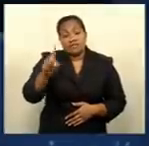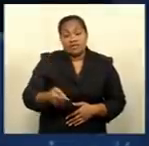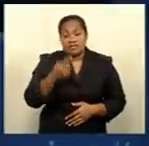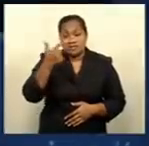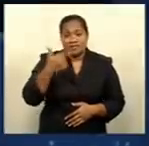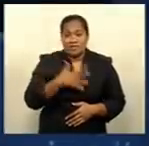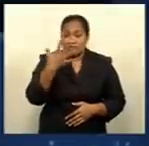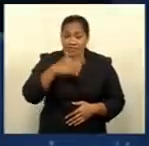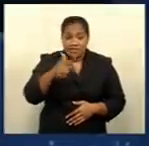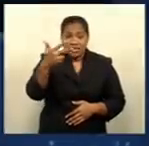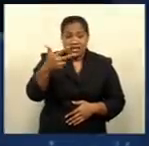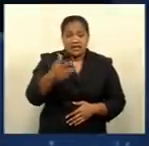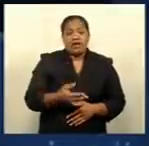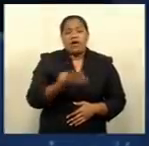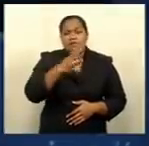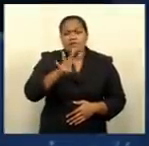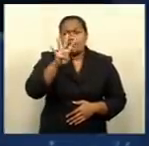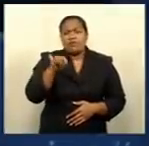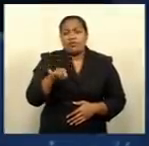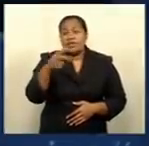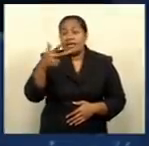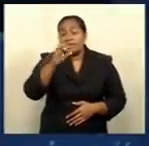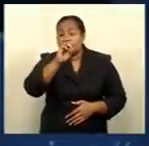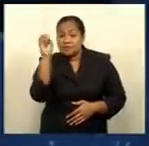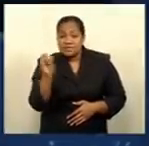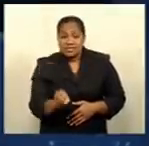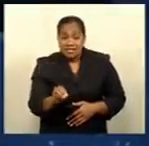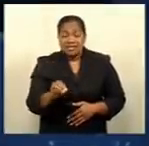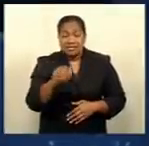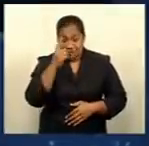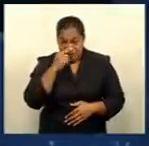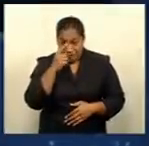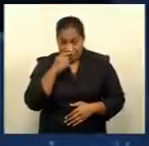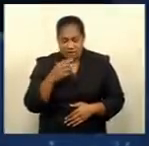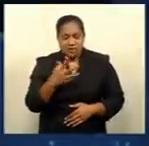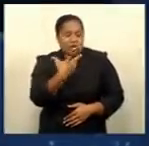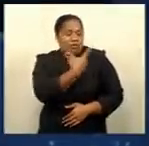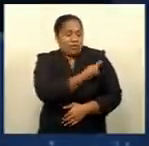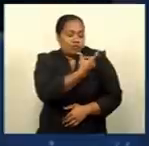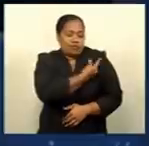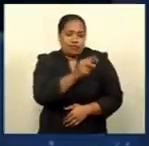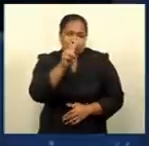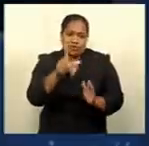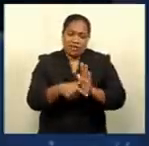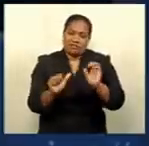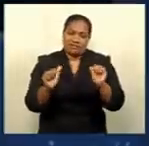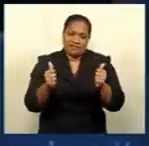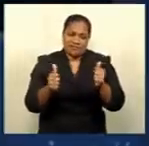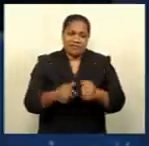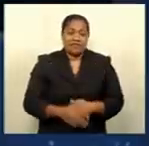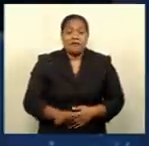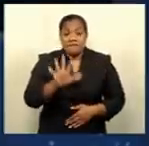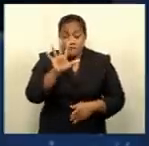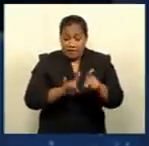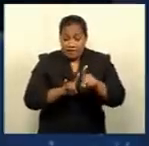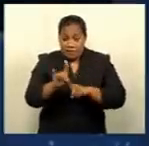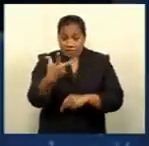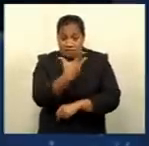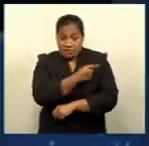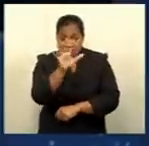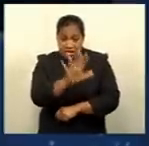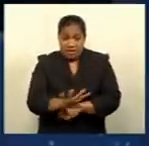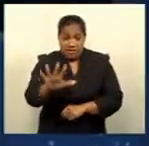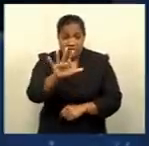262,758, or 44.8 percent have received their second dose. The five most vaccinated areas